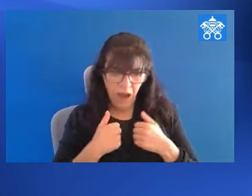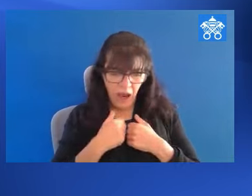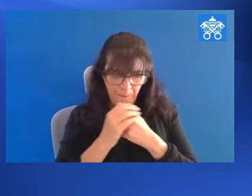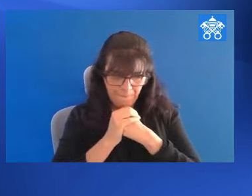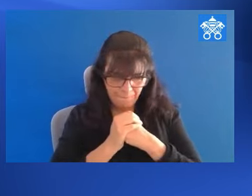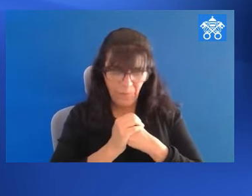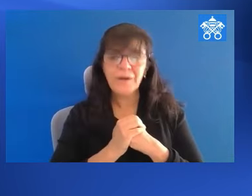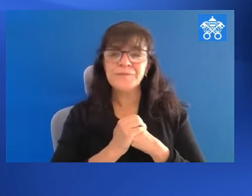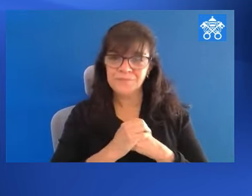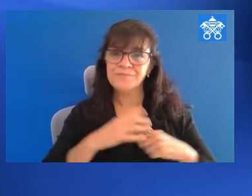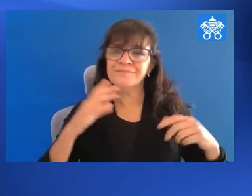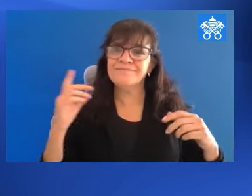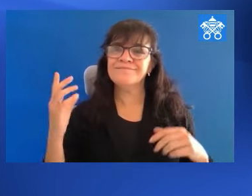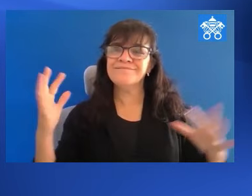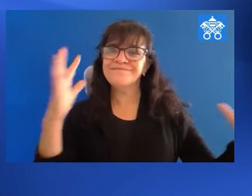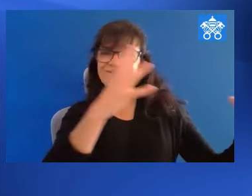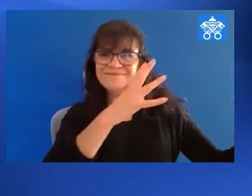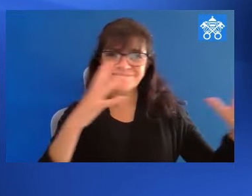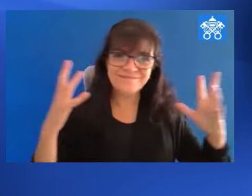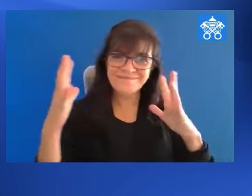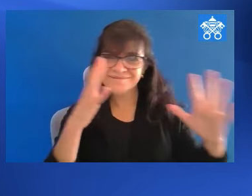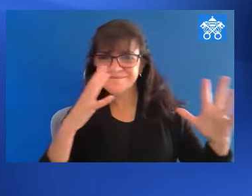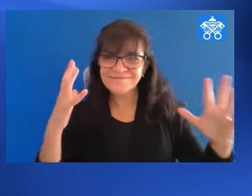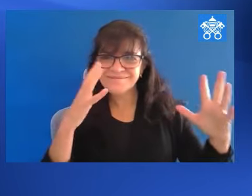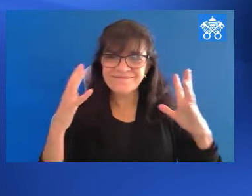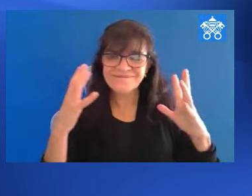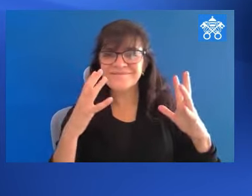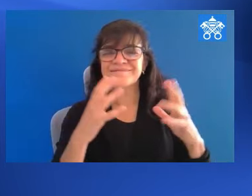And we hear the crowds cheering as Pope Francis greets us from the window.